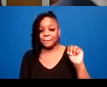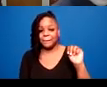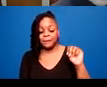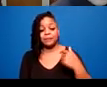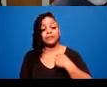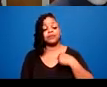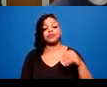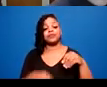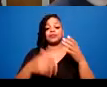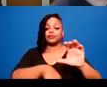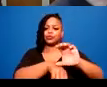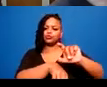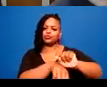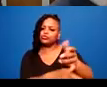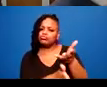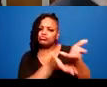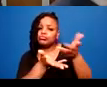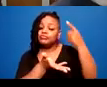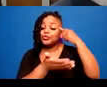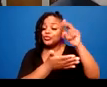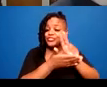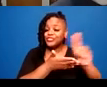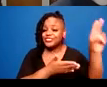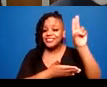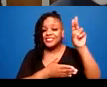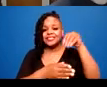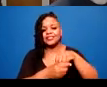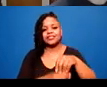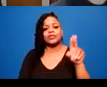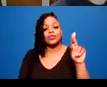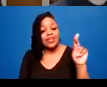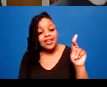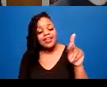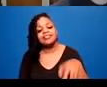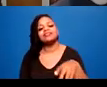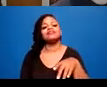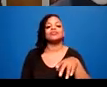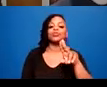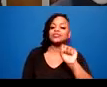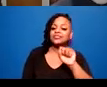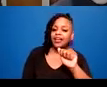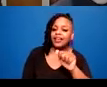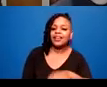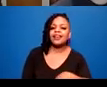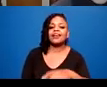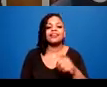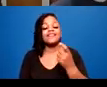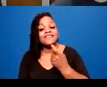the UK, USA, Finland, Sweden, Germany, the Netherlands,